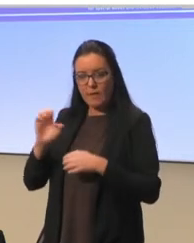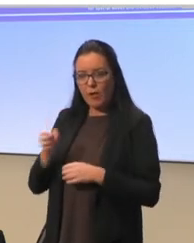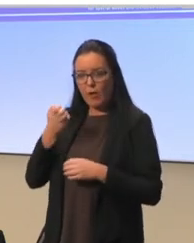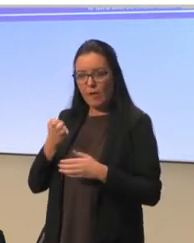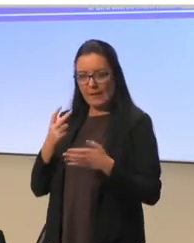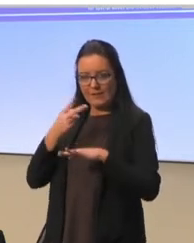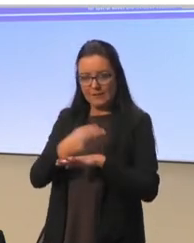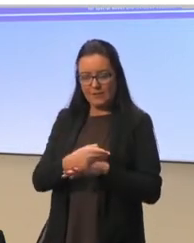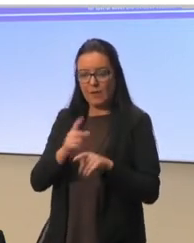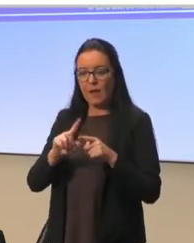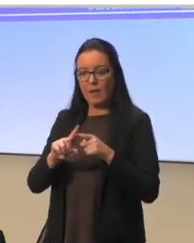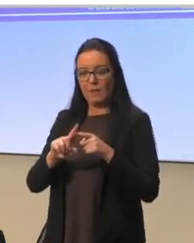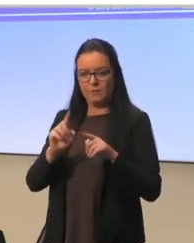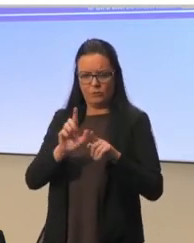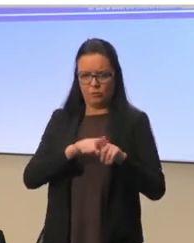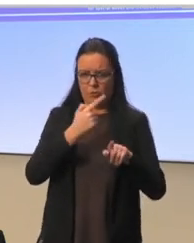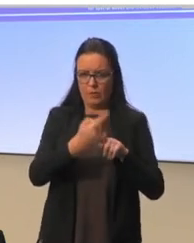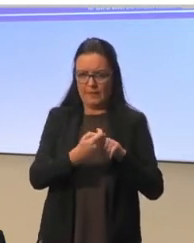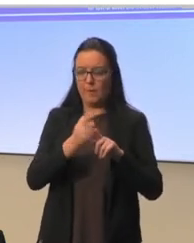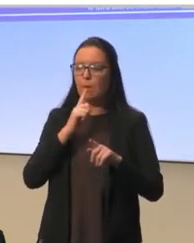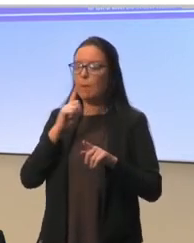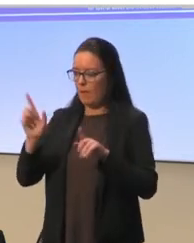long-term, as well as short-term actions.